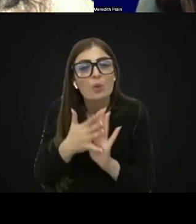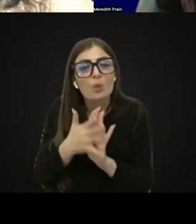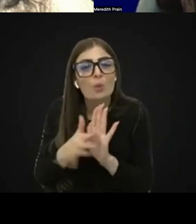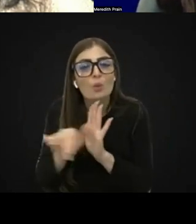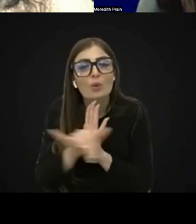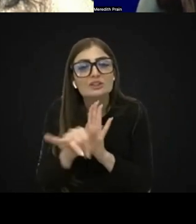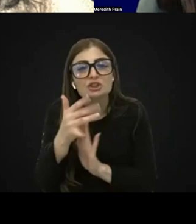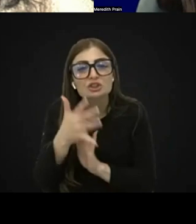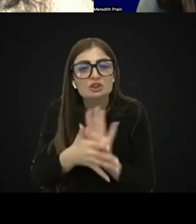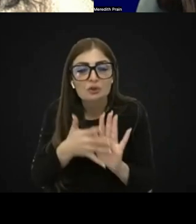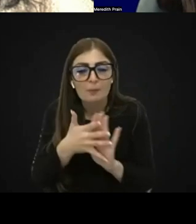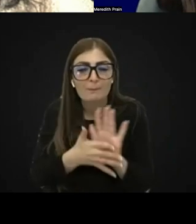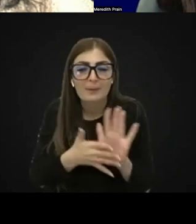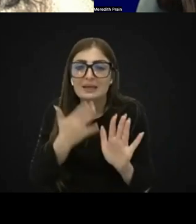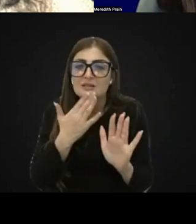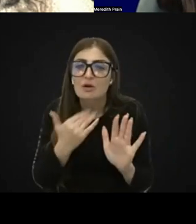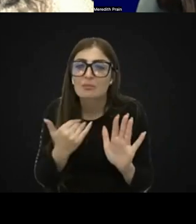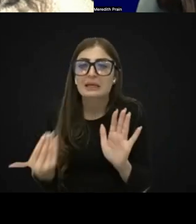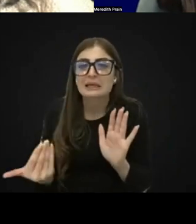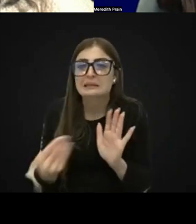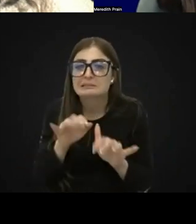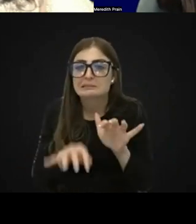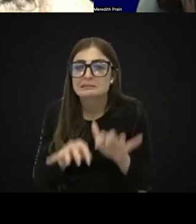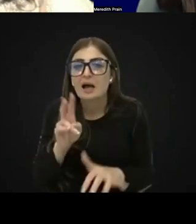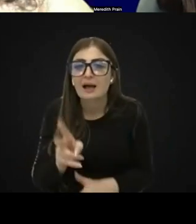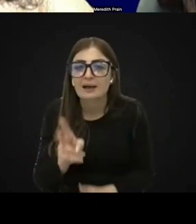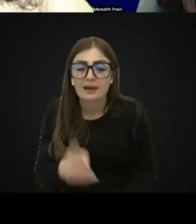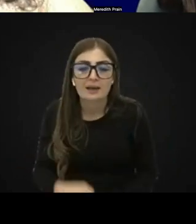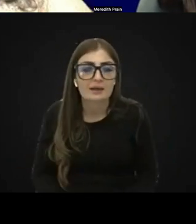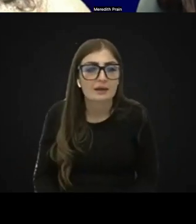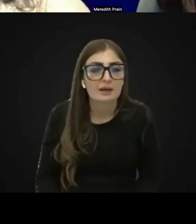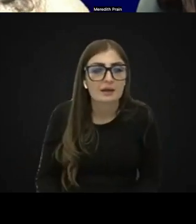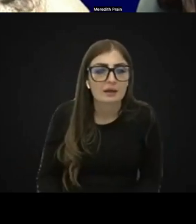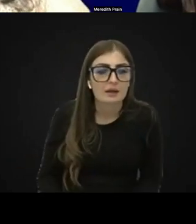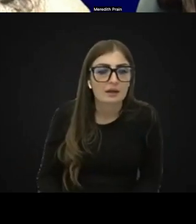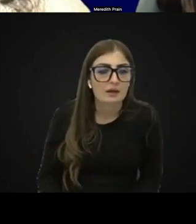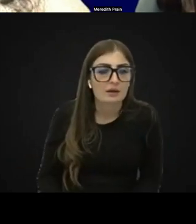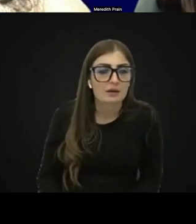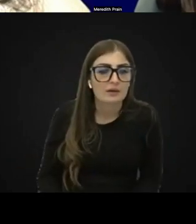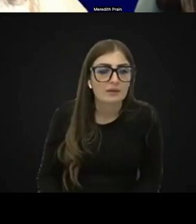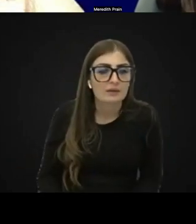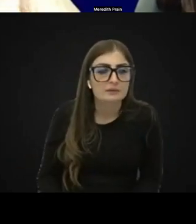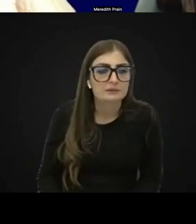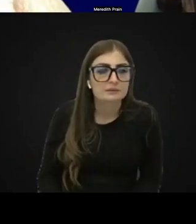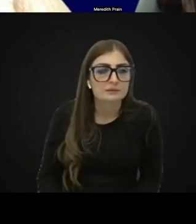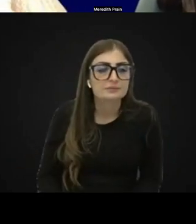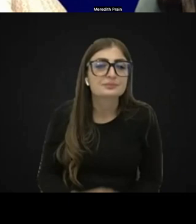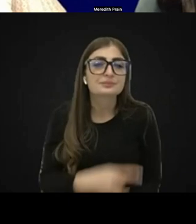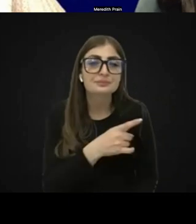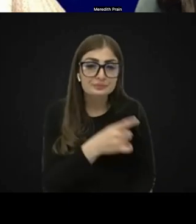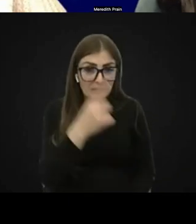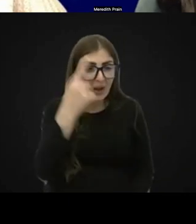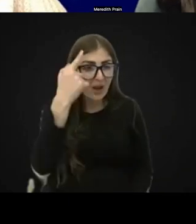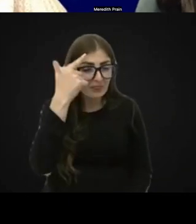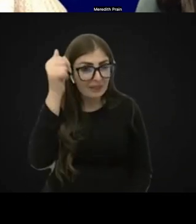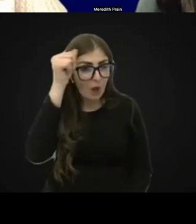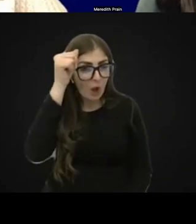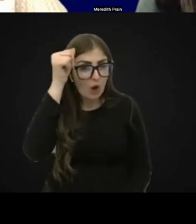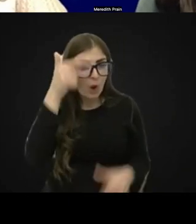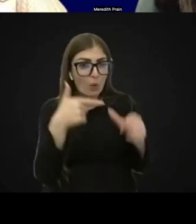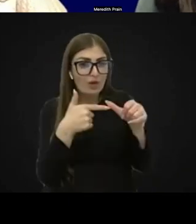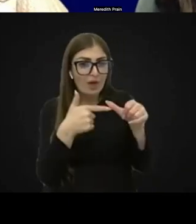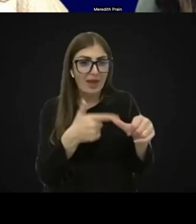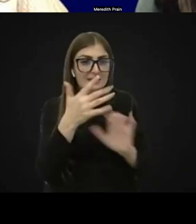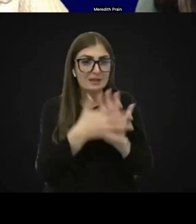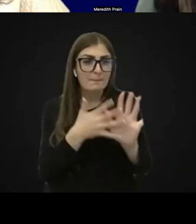I'm not sure when you say who would you... I think I know what the answer is. Yeah. And so what I